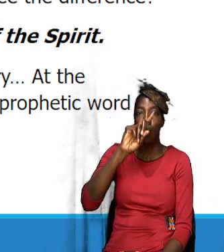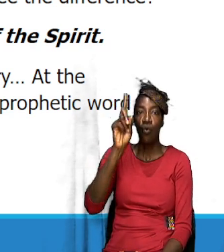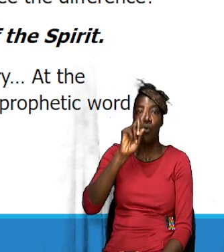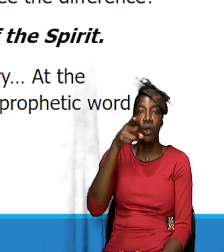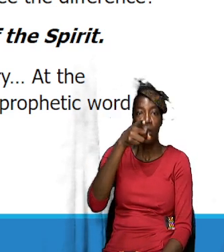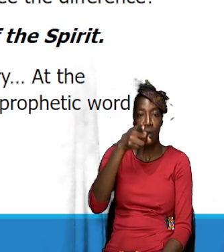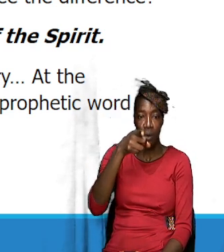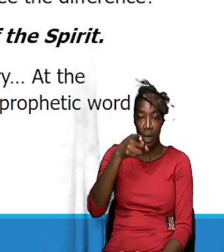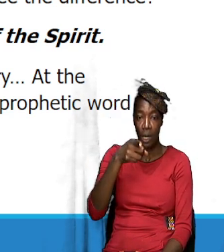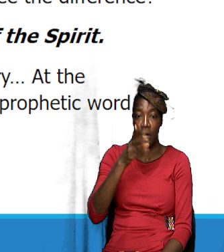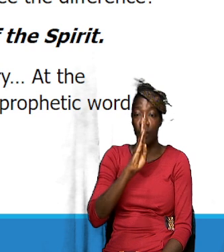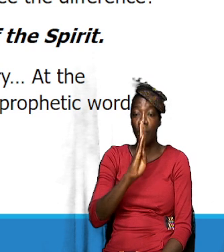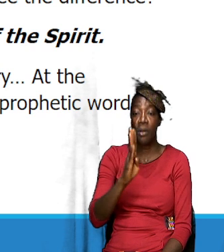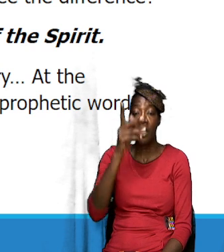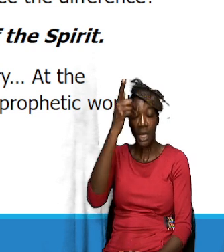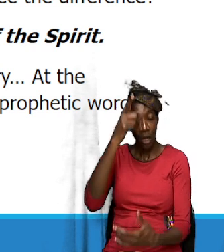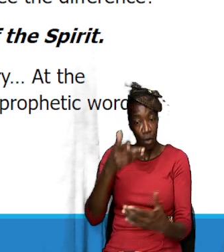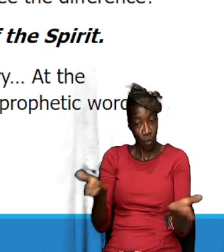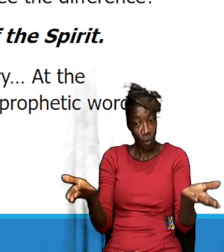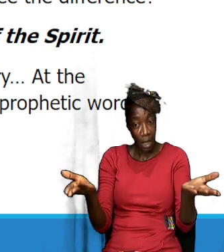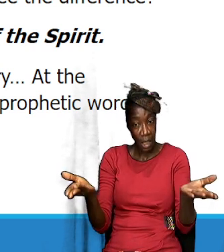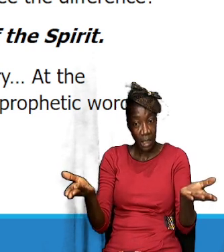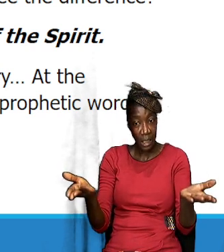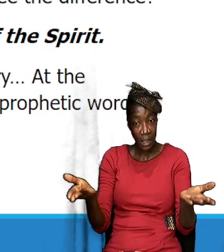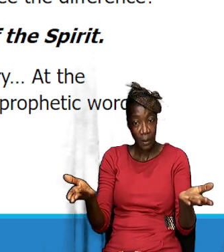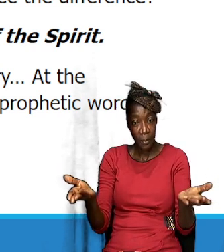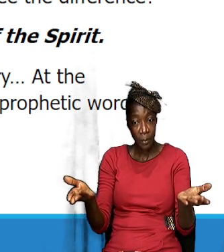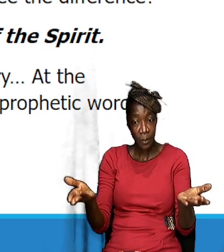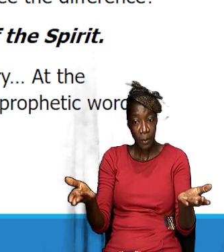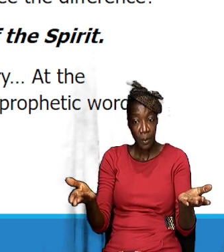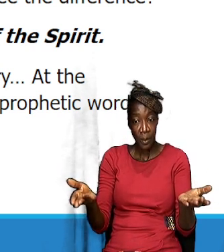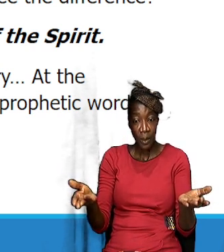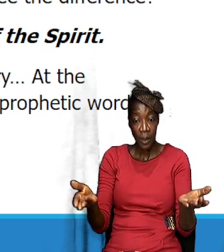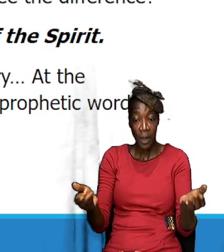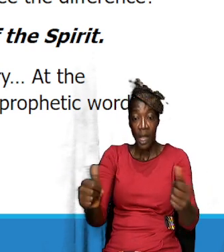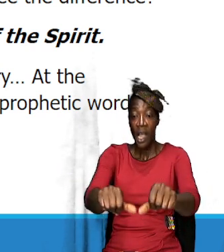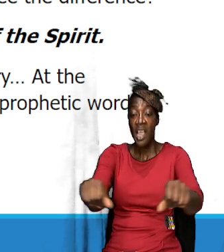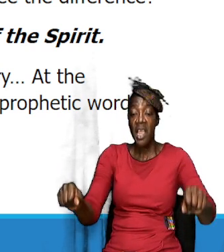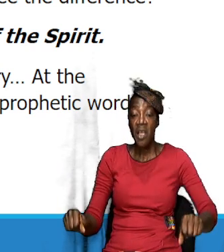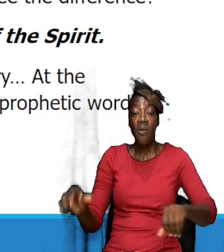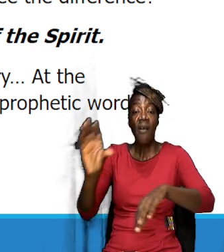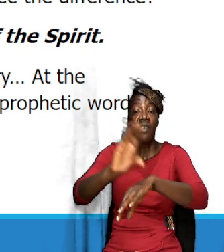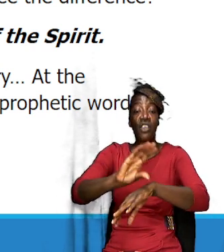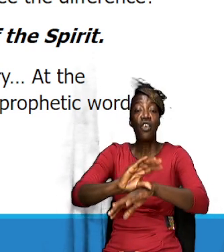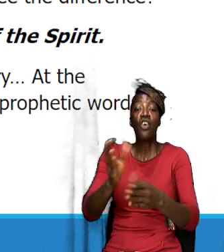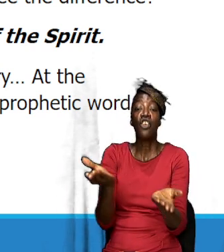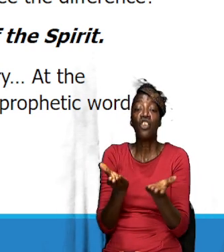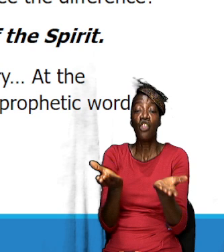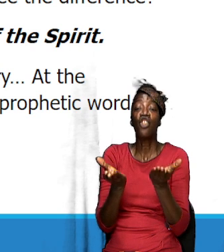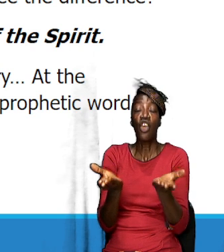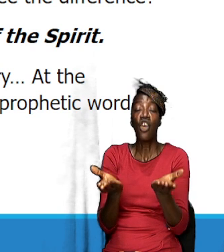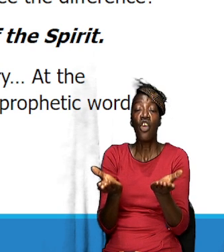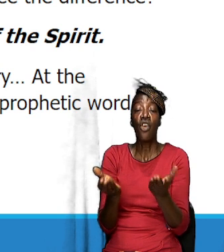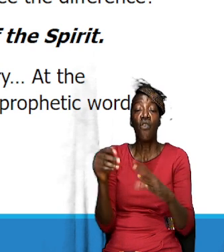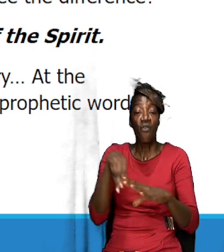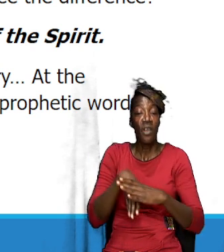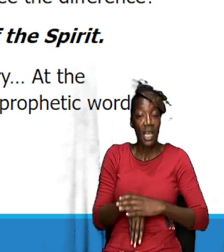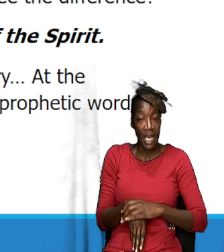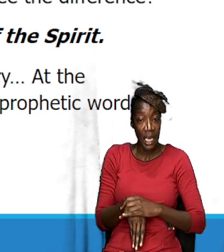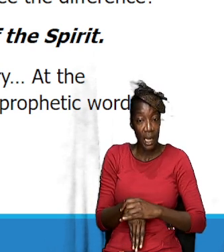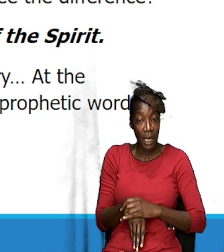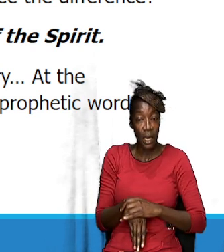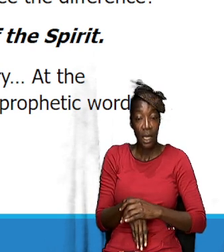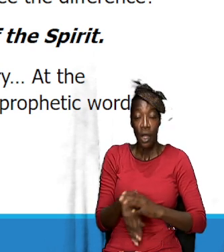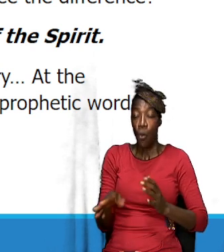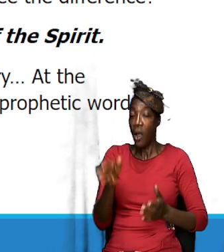we are to be and what area of the church we are to serve in. And where he